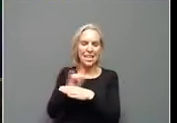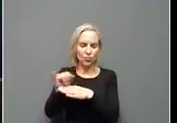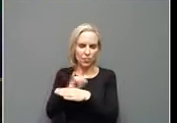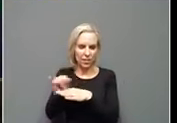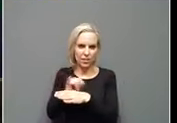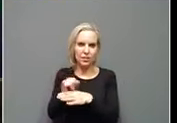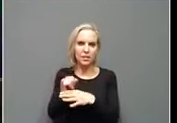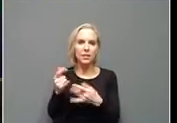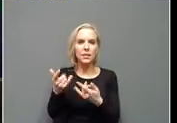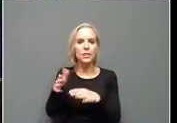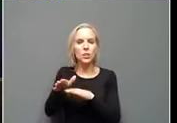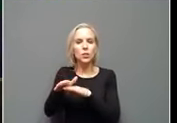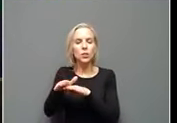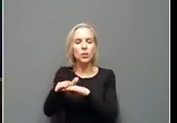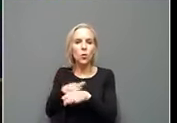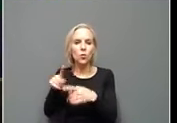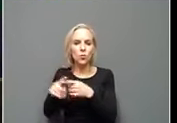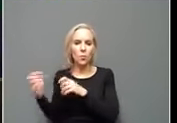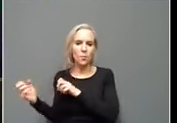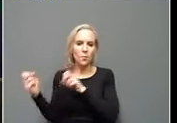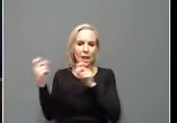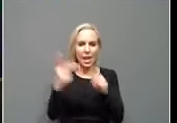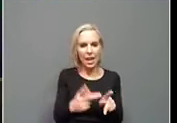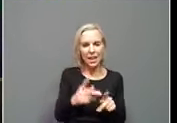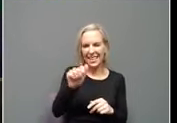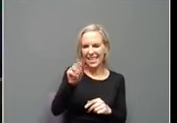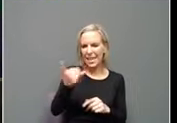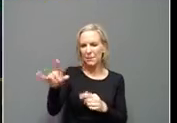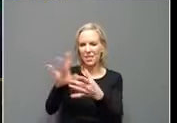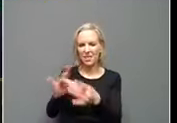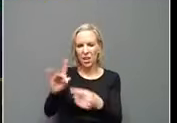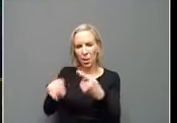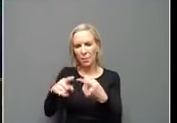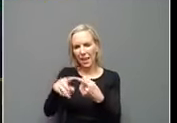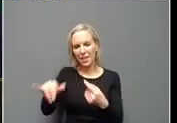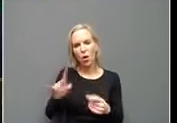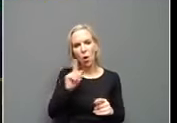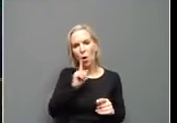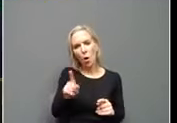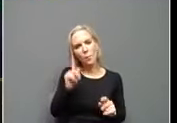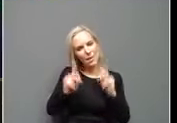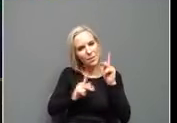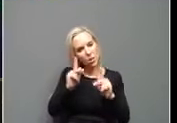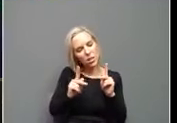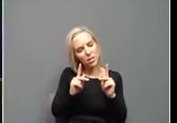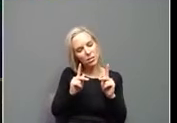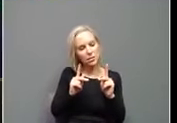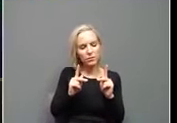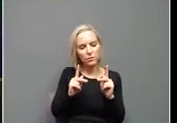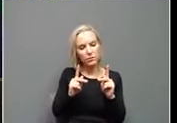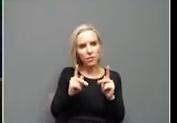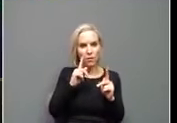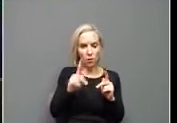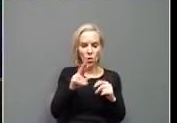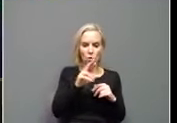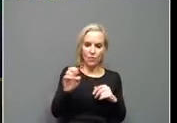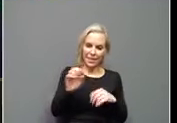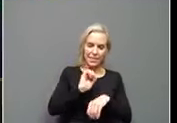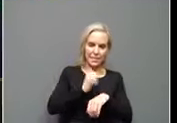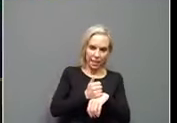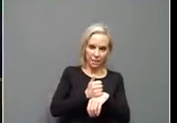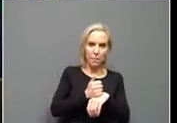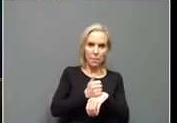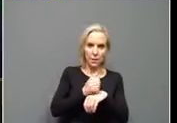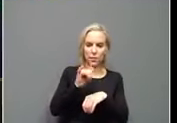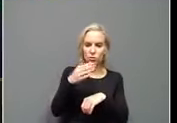slower to bounce back. And then I think Amy talked a little bit about this, but are people, I know with the reinstatement of the job